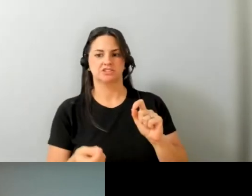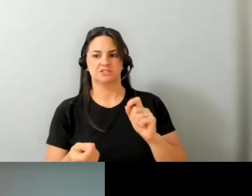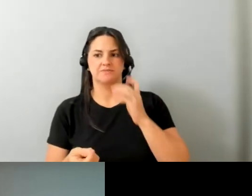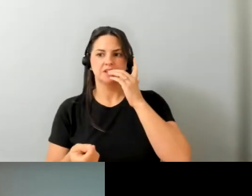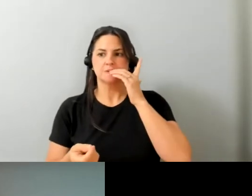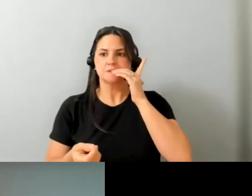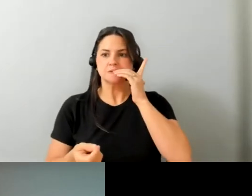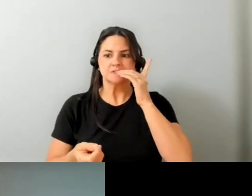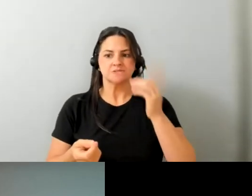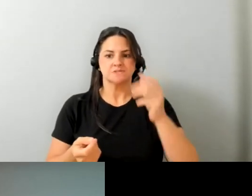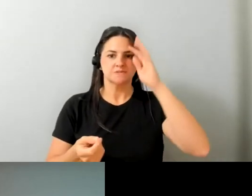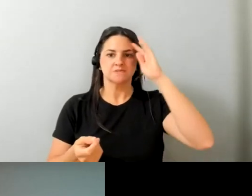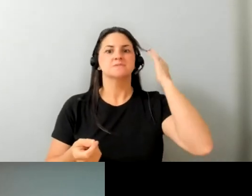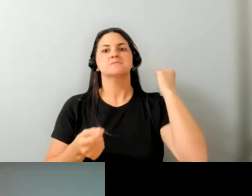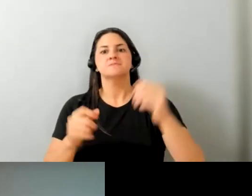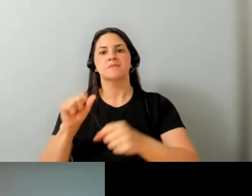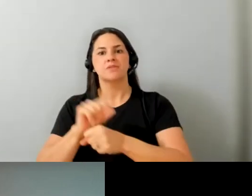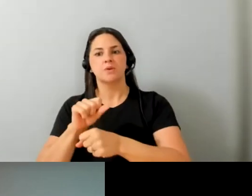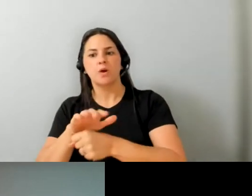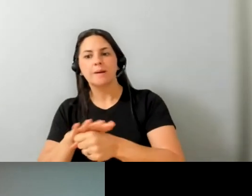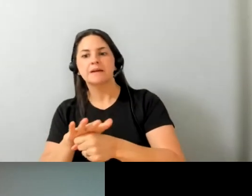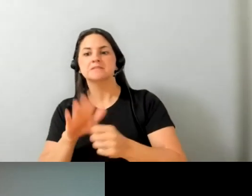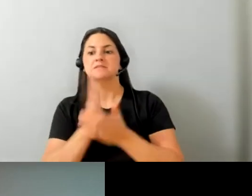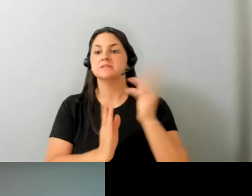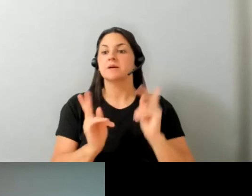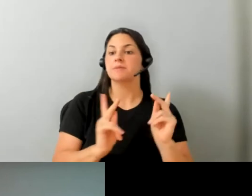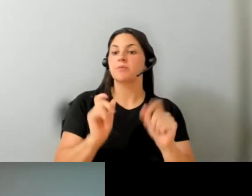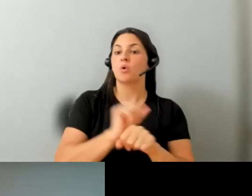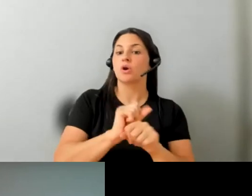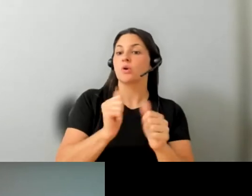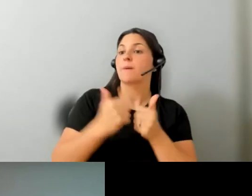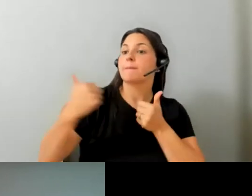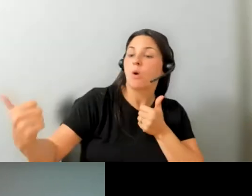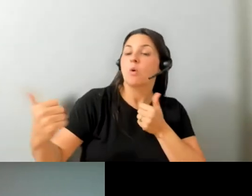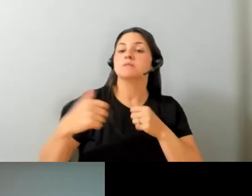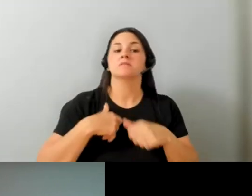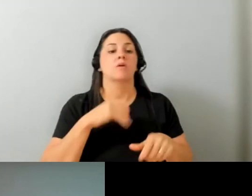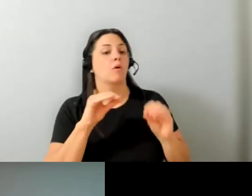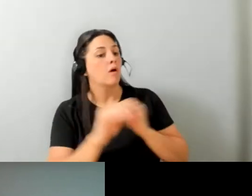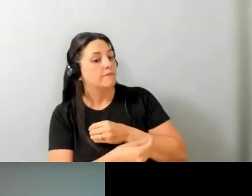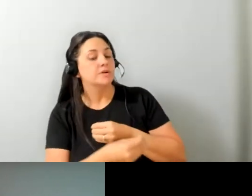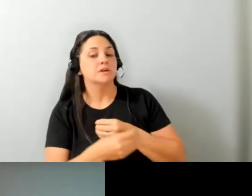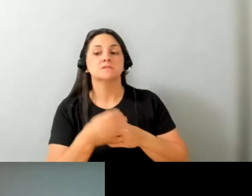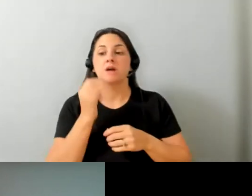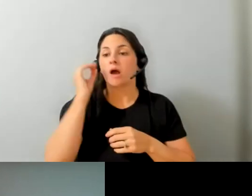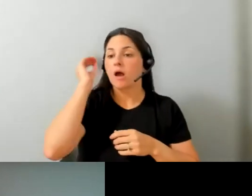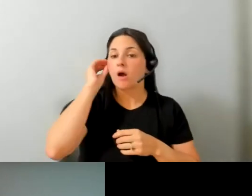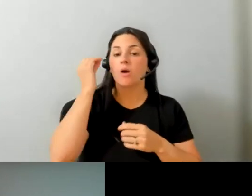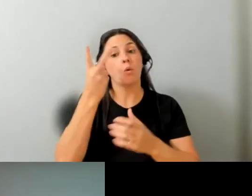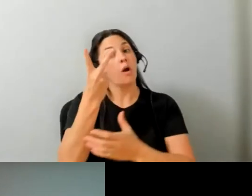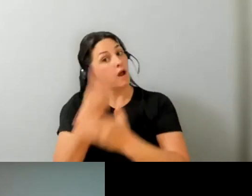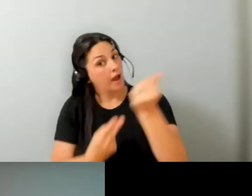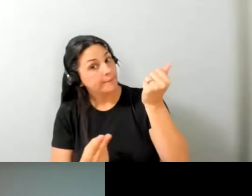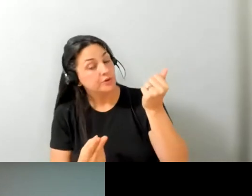meant in the workplace some people working remotely some people working within an office some people working in hybrid models